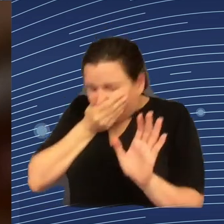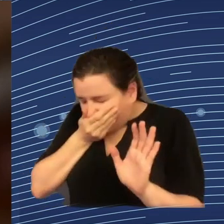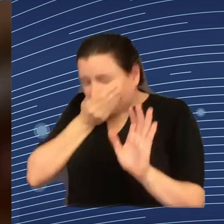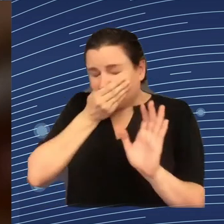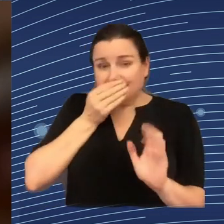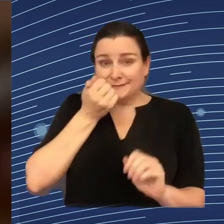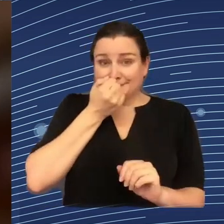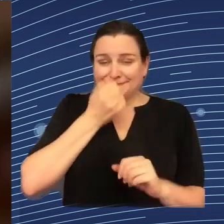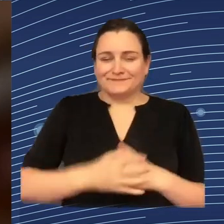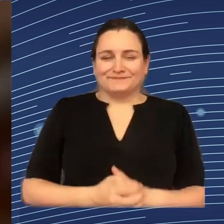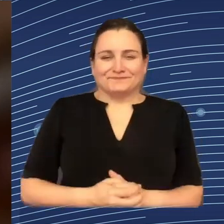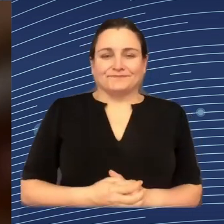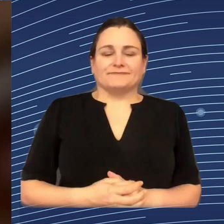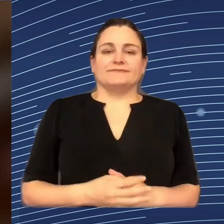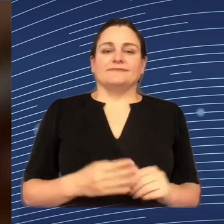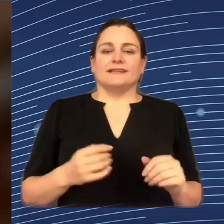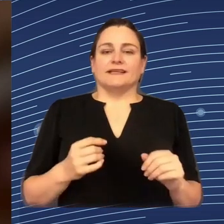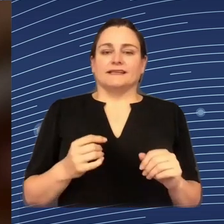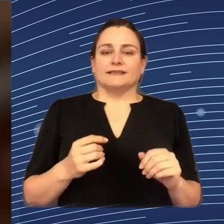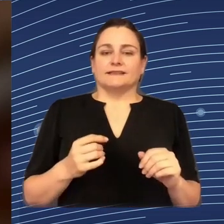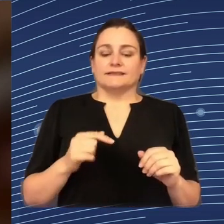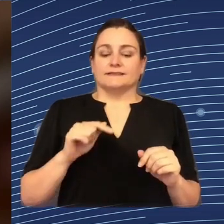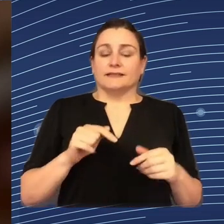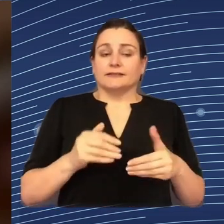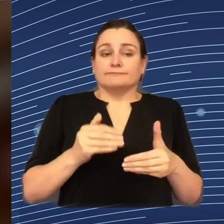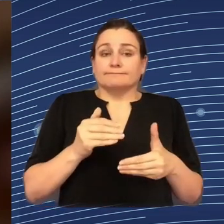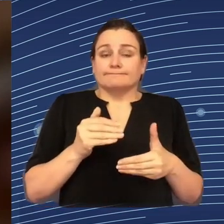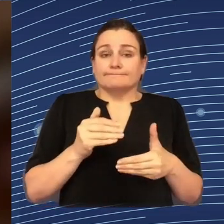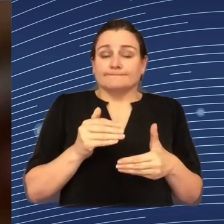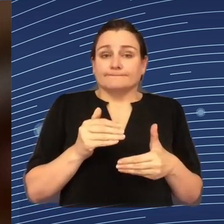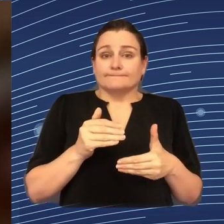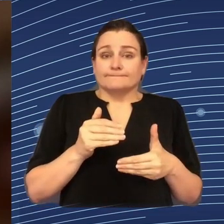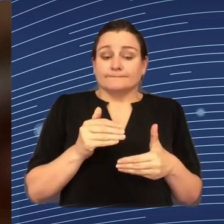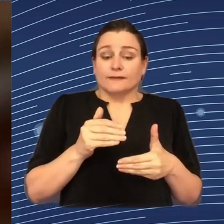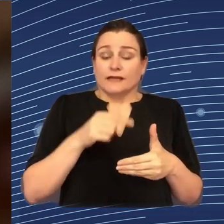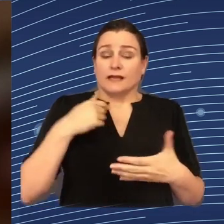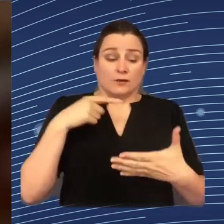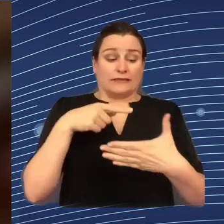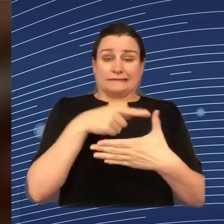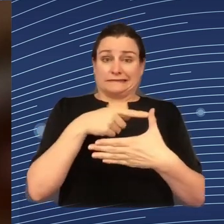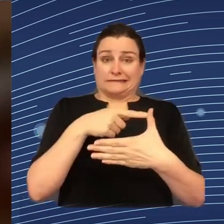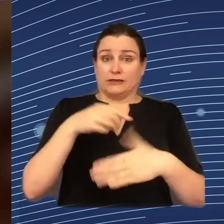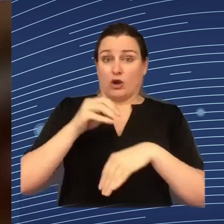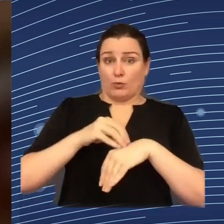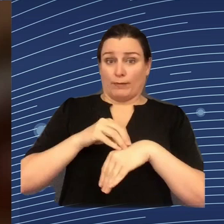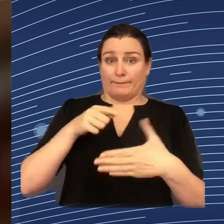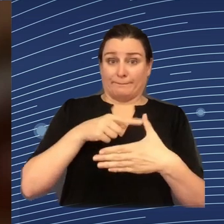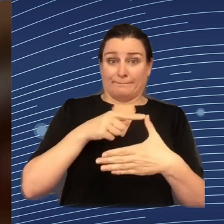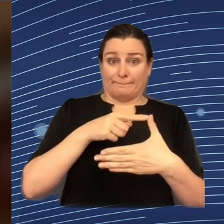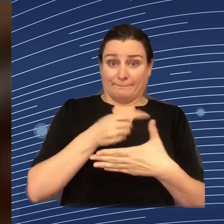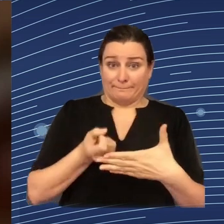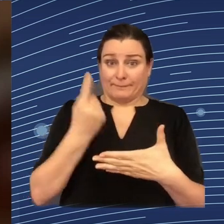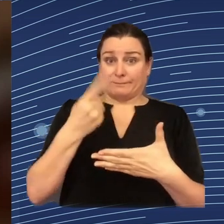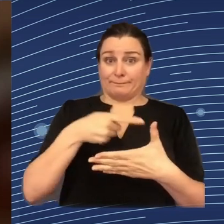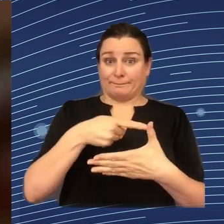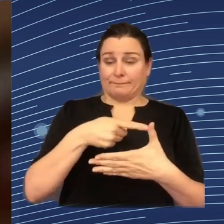and essential consequences for how it will affect workers. So they need to be involved when the question is asked